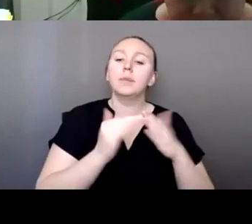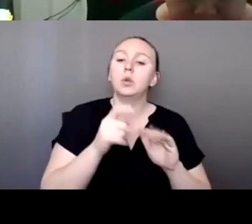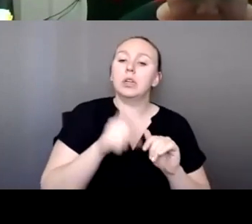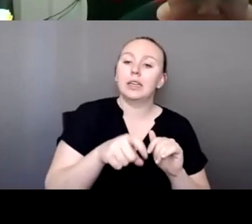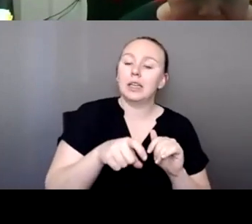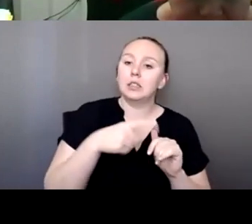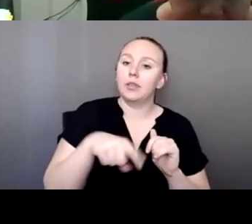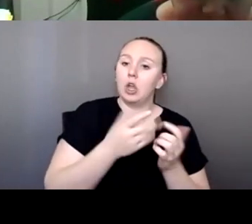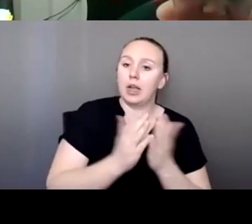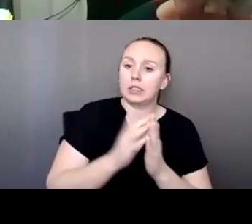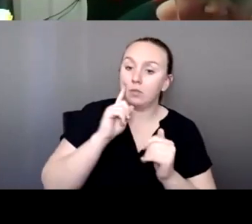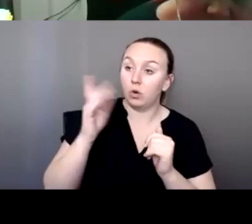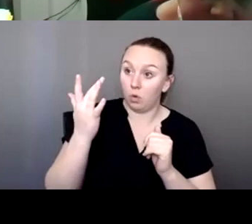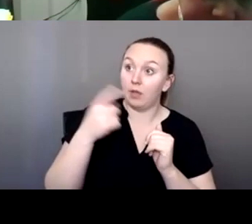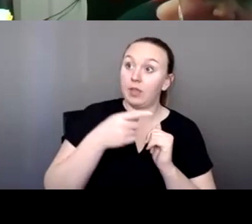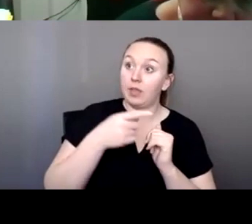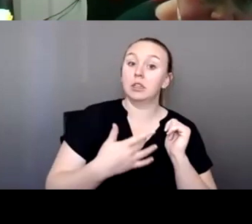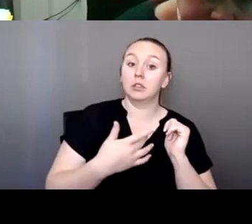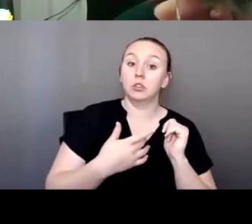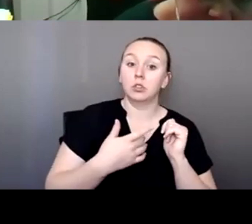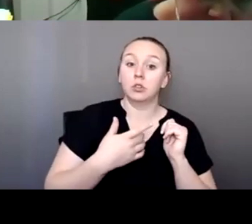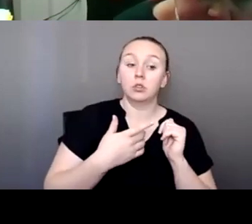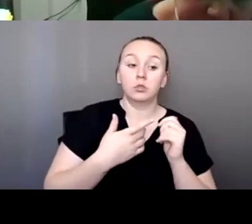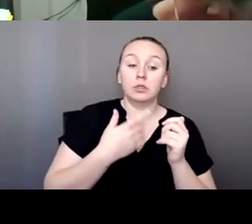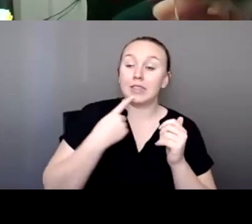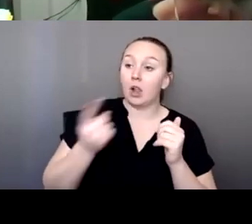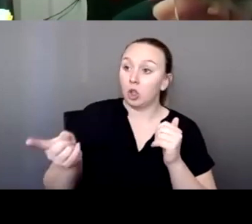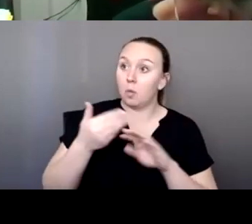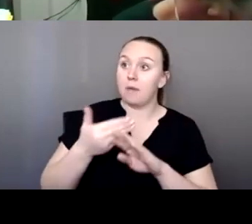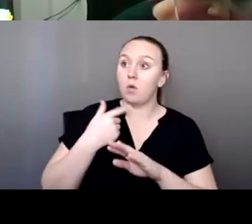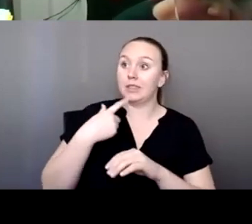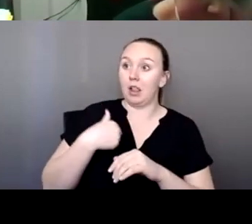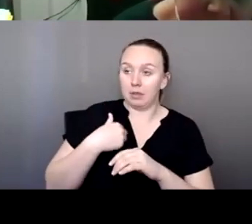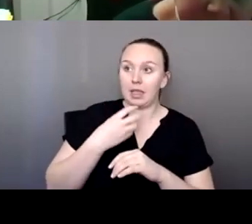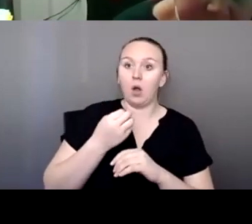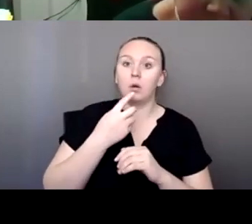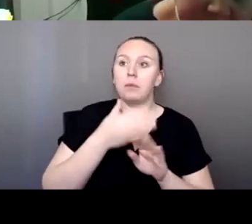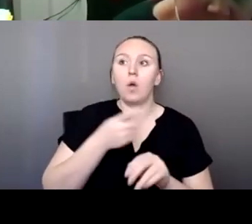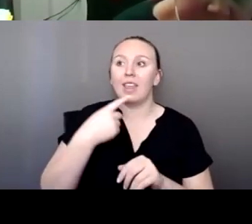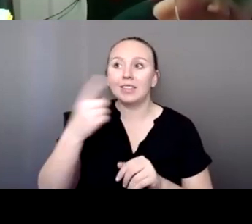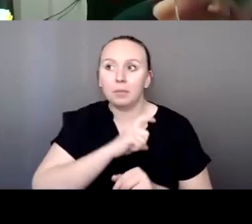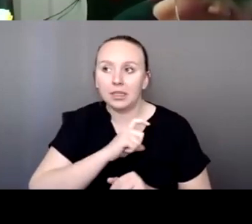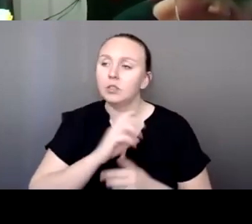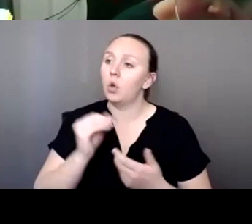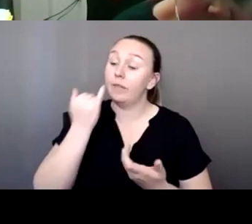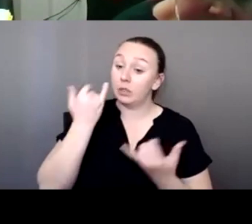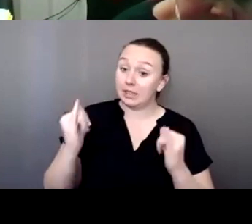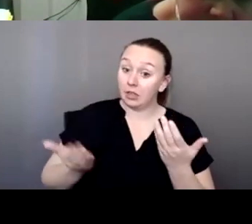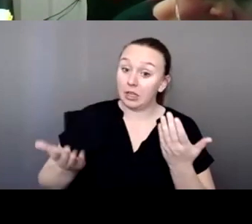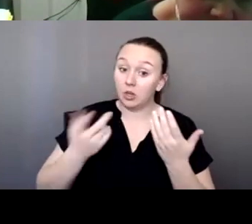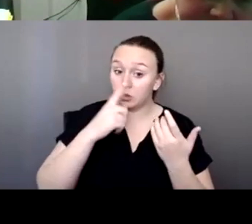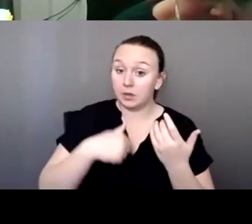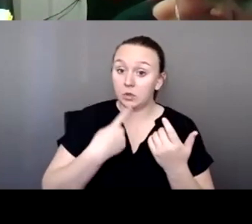tell you before they tell me showing up with a clipboard before they'll tell a police officer. So if you're still with us, Wilena, can you tell us, um,